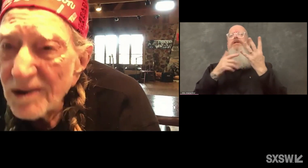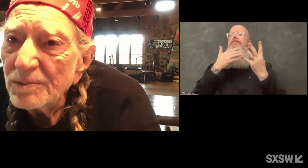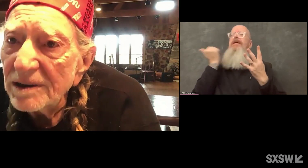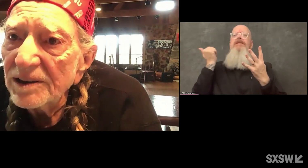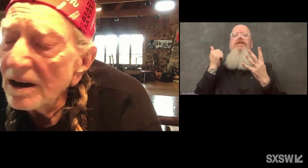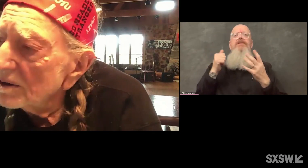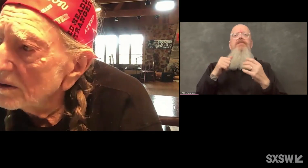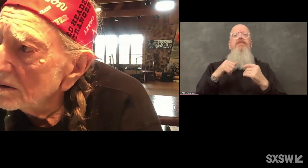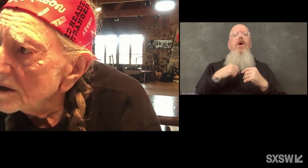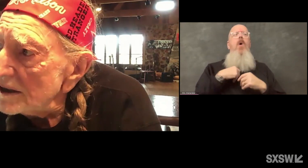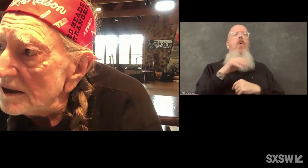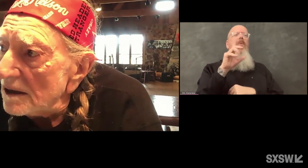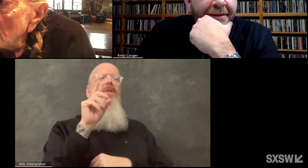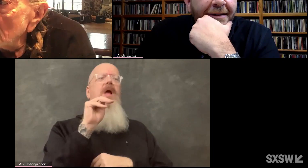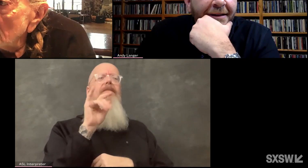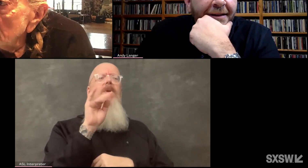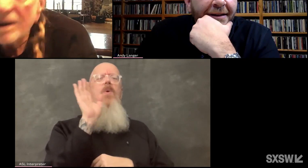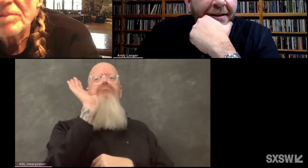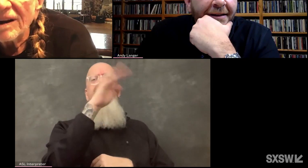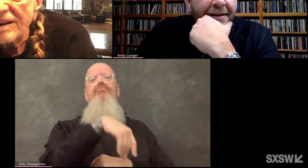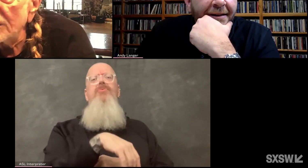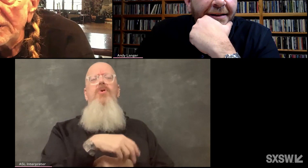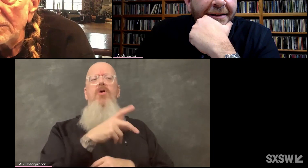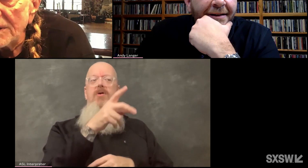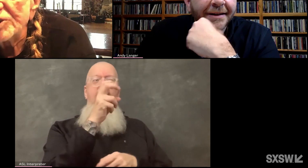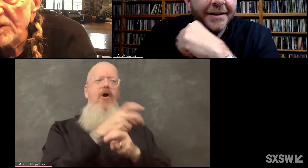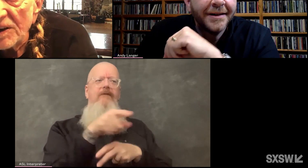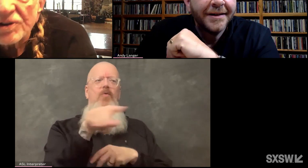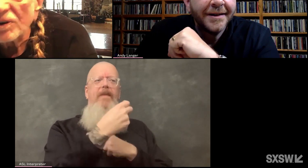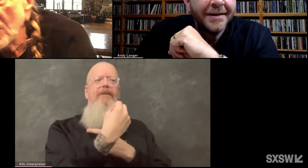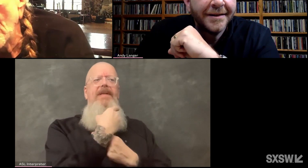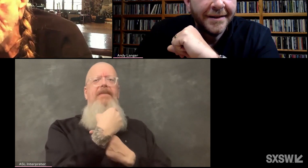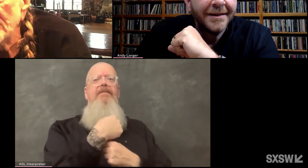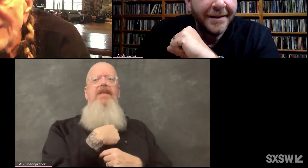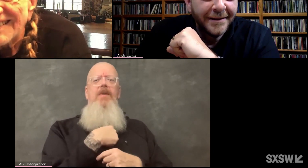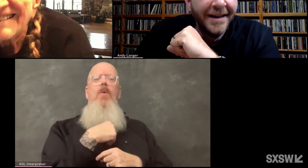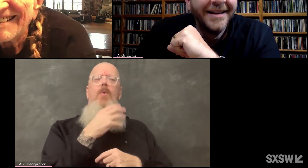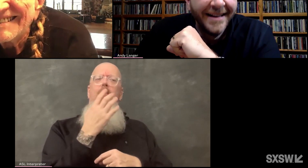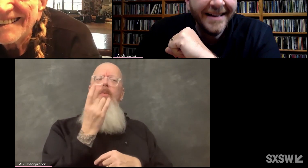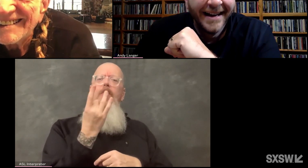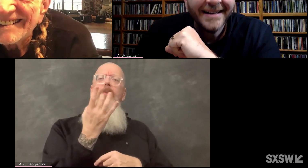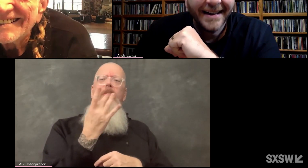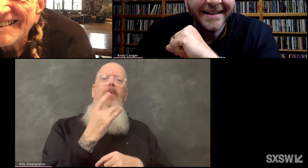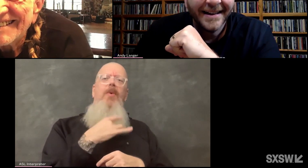I'm hard to beat at dominoes. Anybody can beat me at chess or golf.